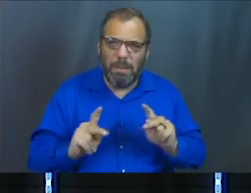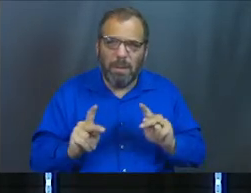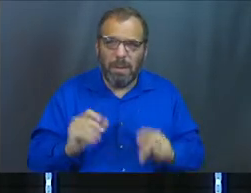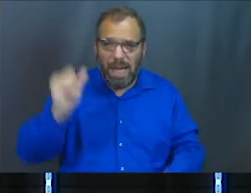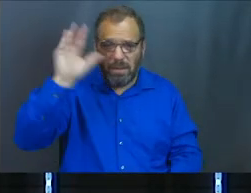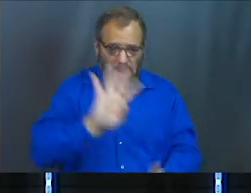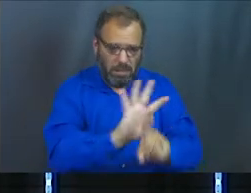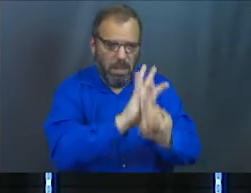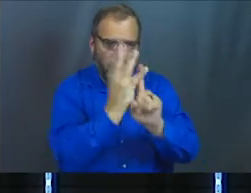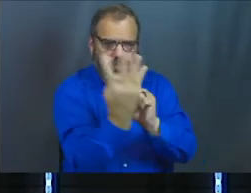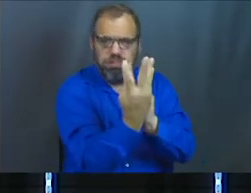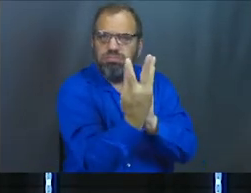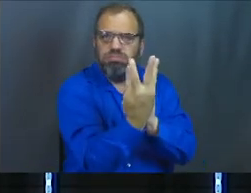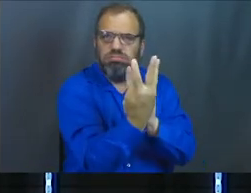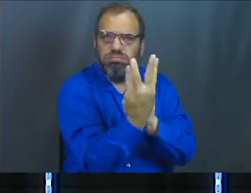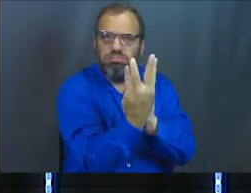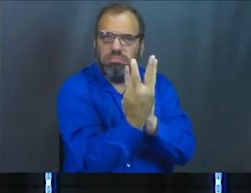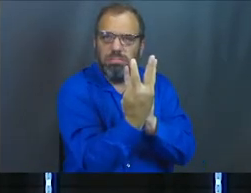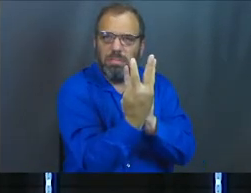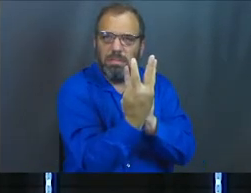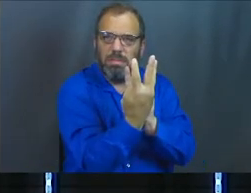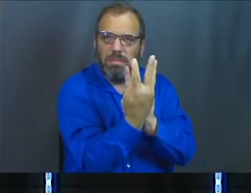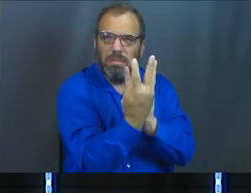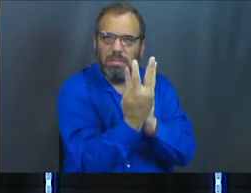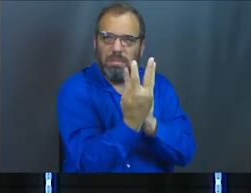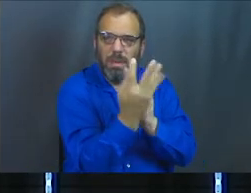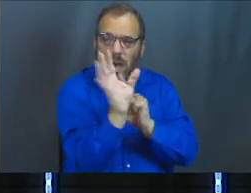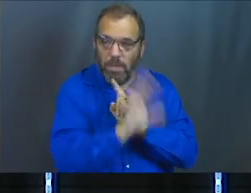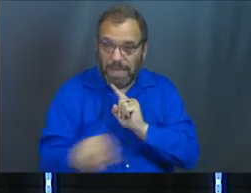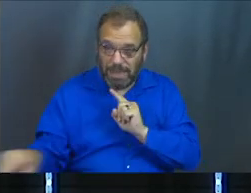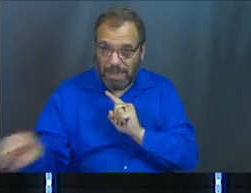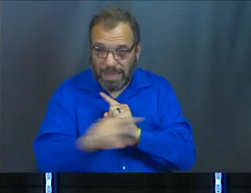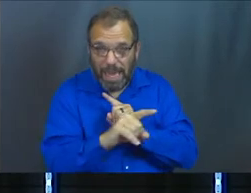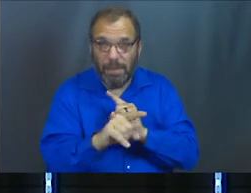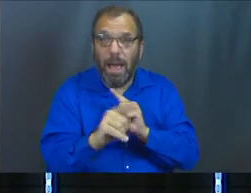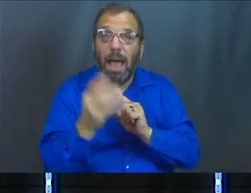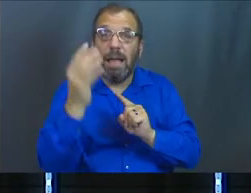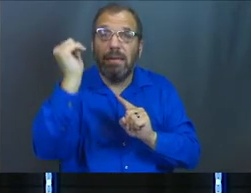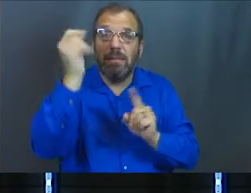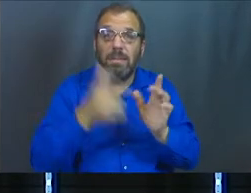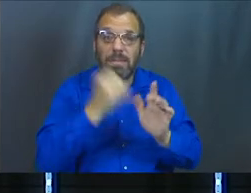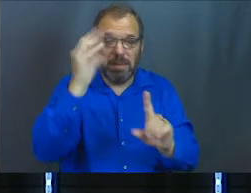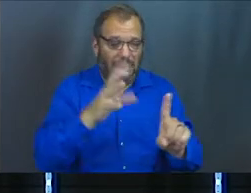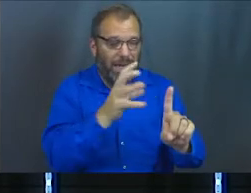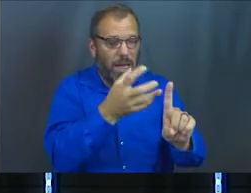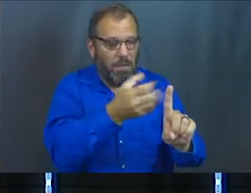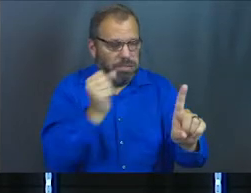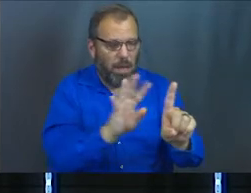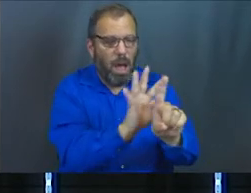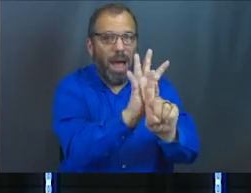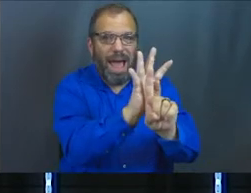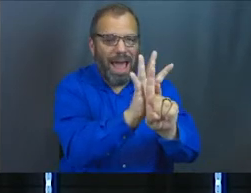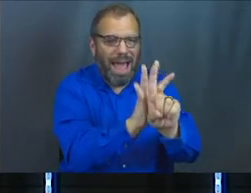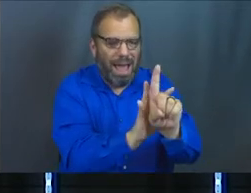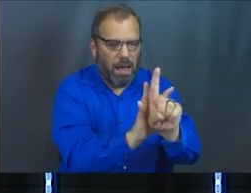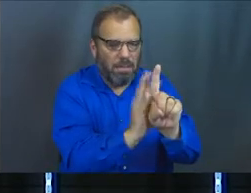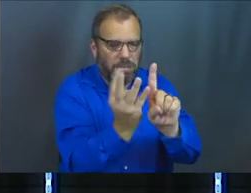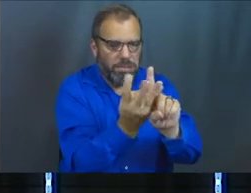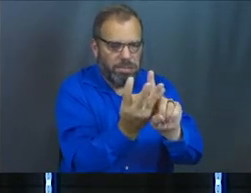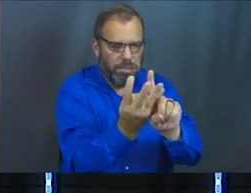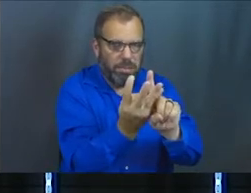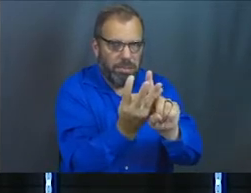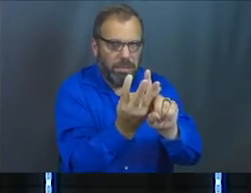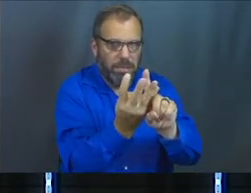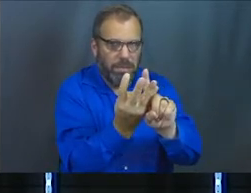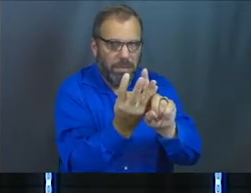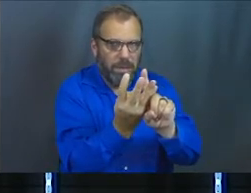God's hedge protects us from them as well. And sometimes he removes it. And you're like, man, you're opening up a file here and I've got a